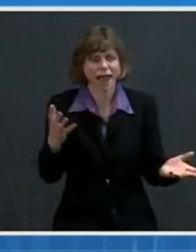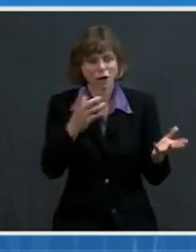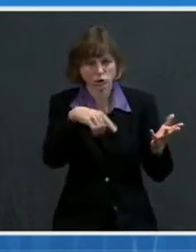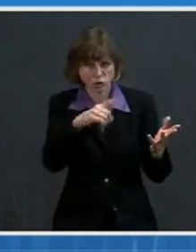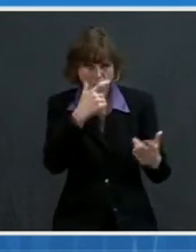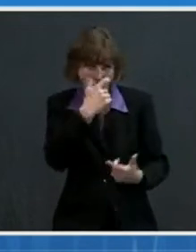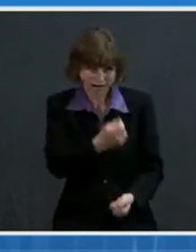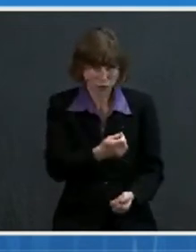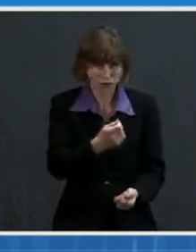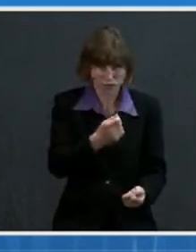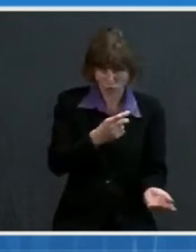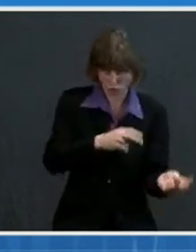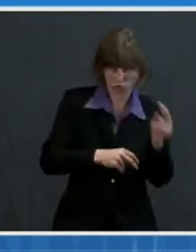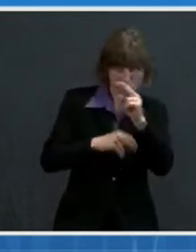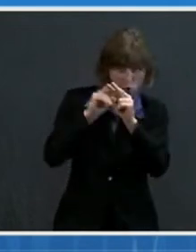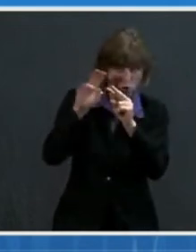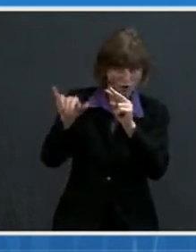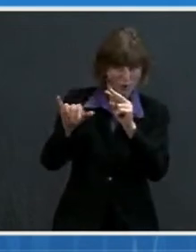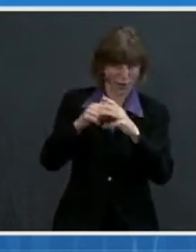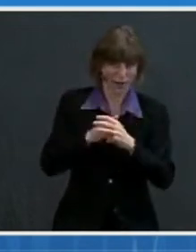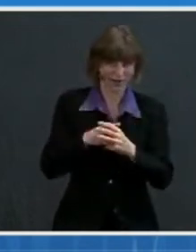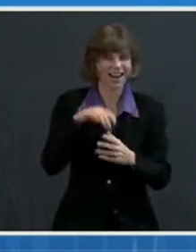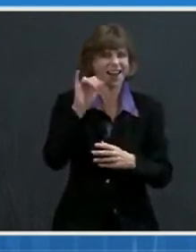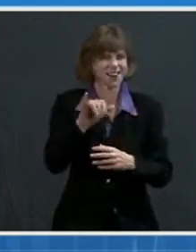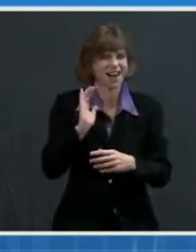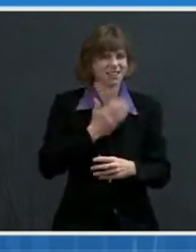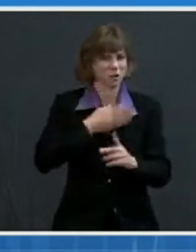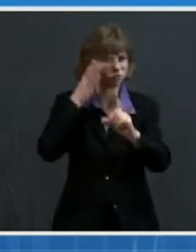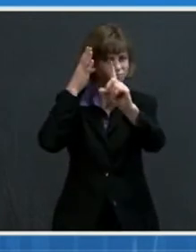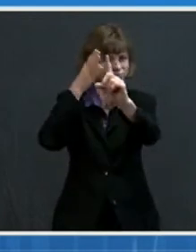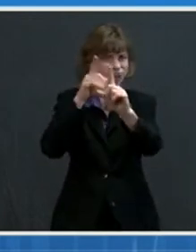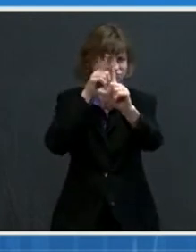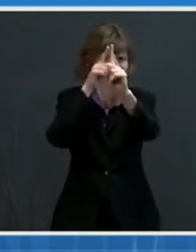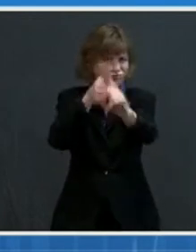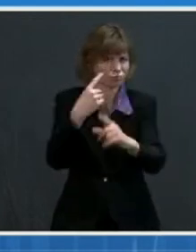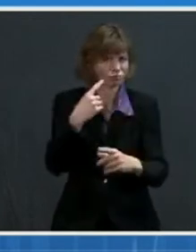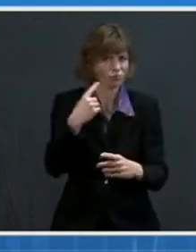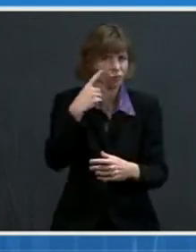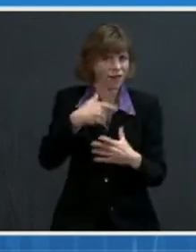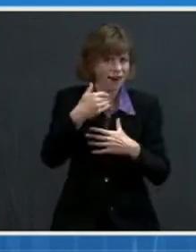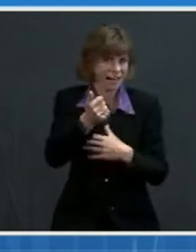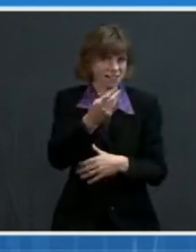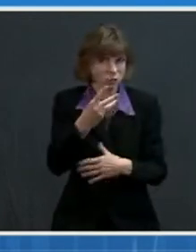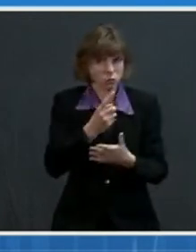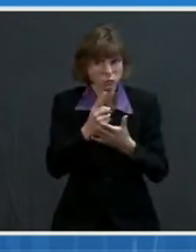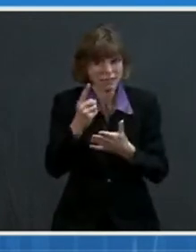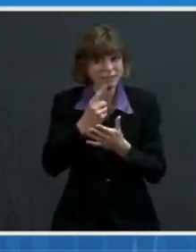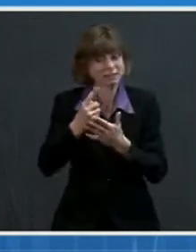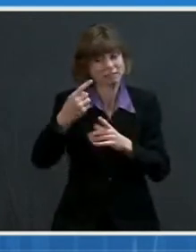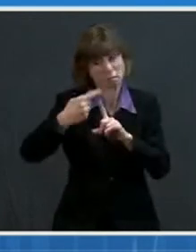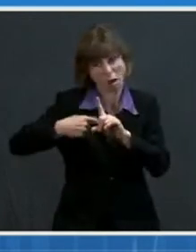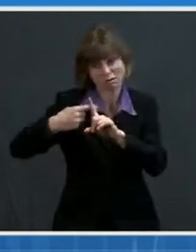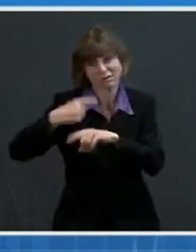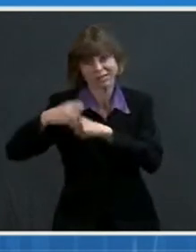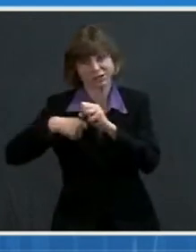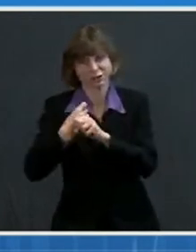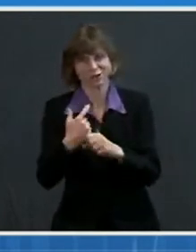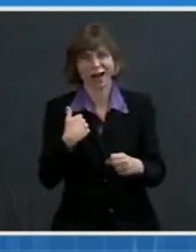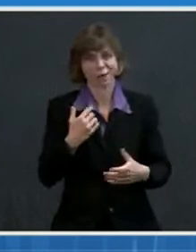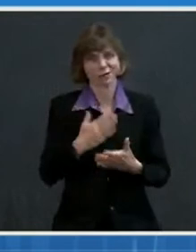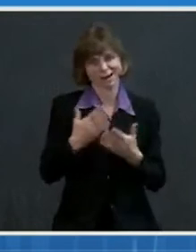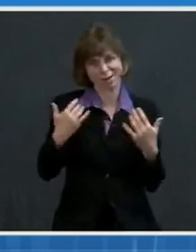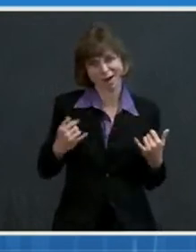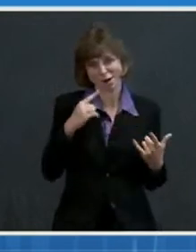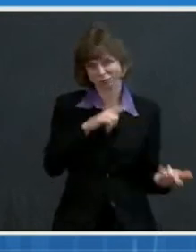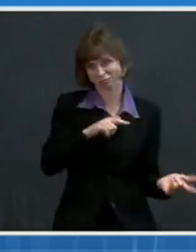that, because that is the direction that we will be going over the next weeks to months to years. I'll stop there and